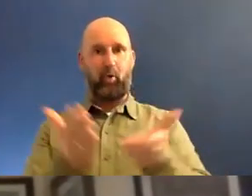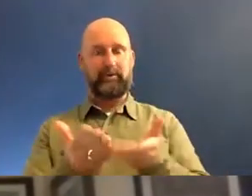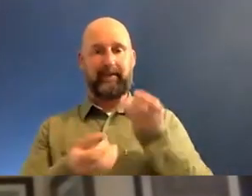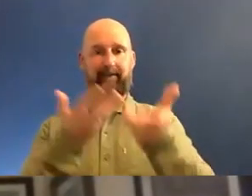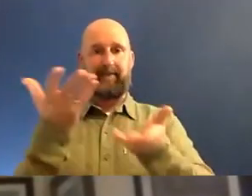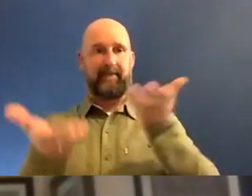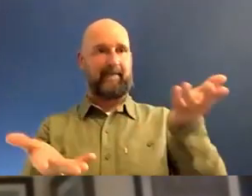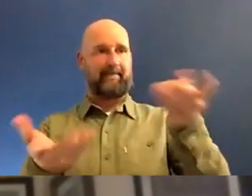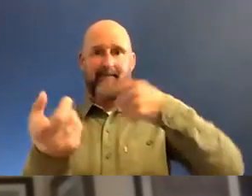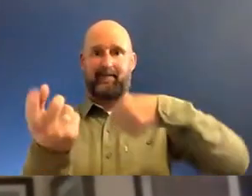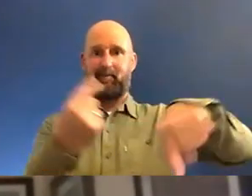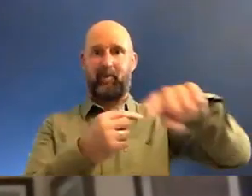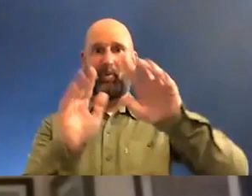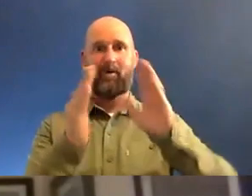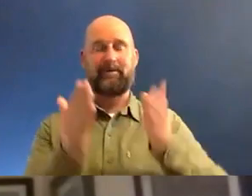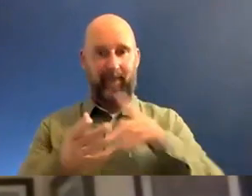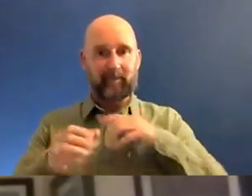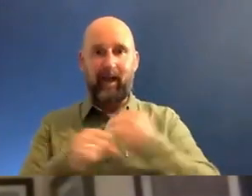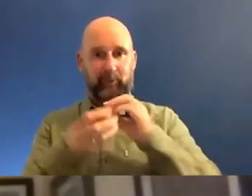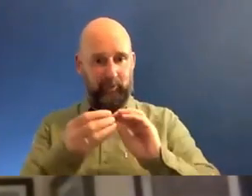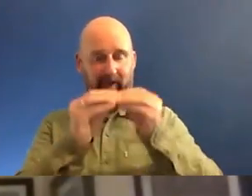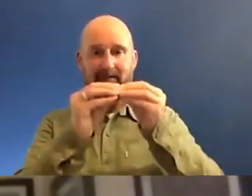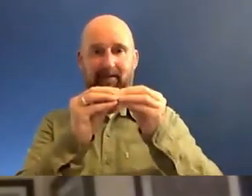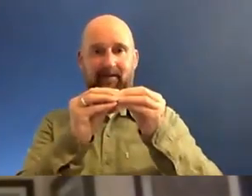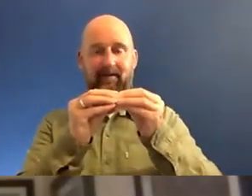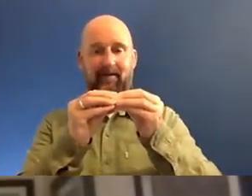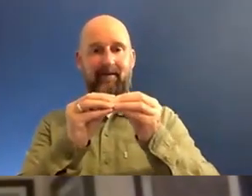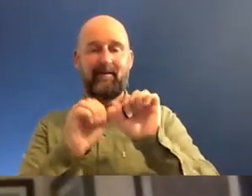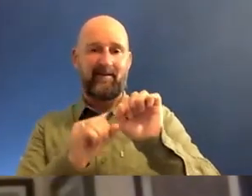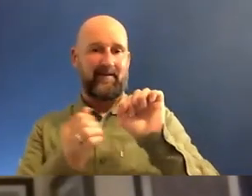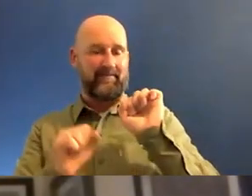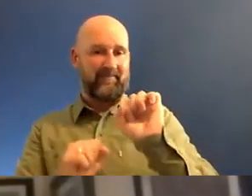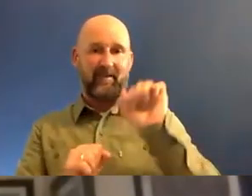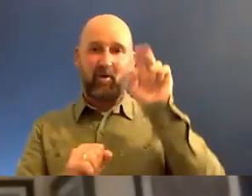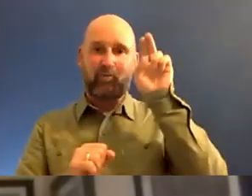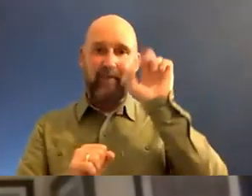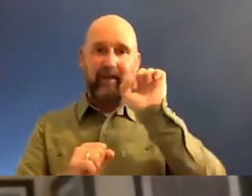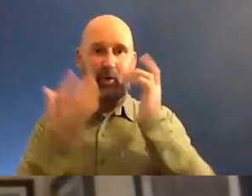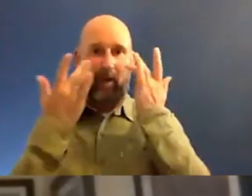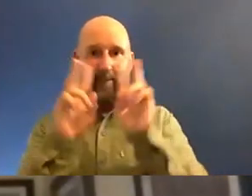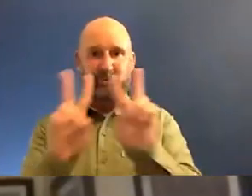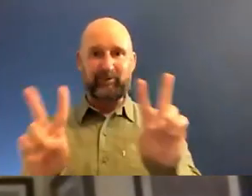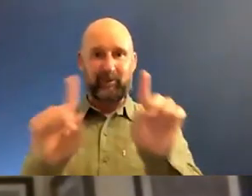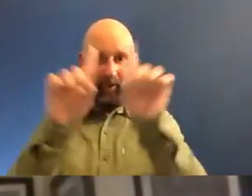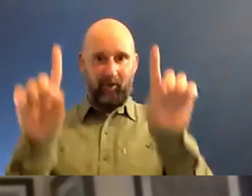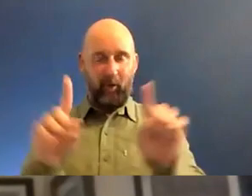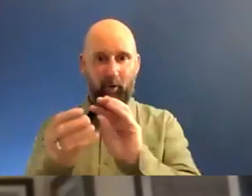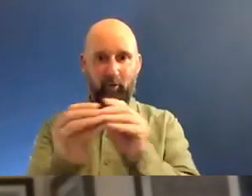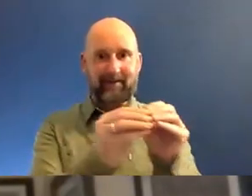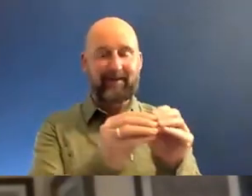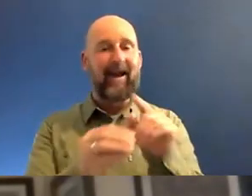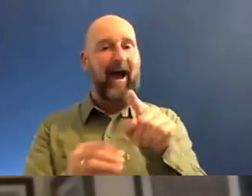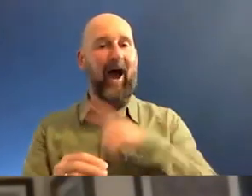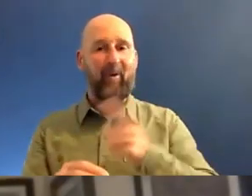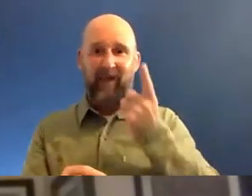with gifts for the world. You know, like, Rabia's gift is, there's images we saw, it's just like, I can't wait to